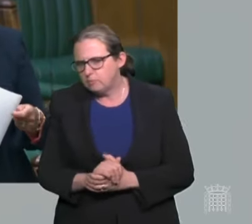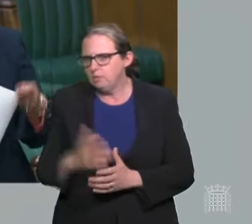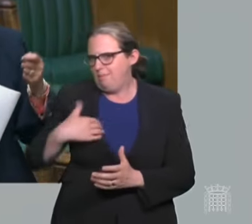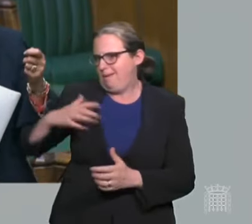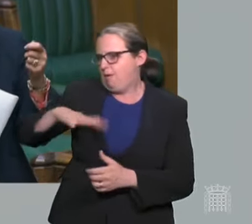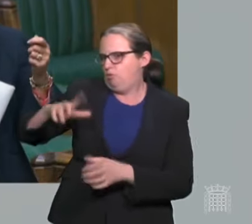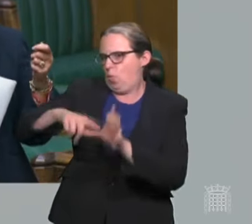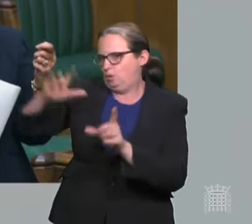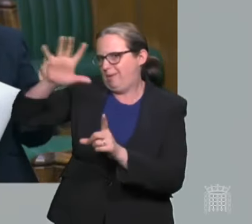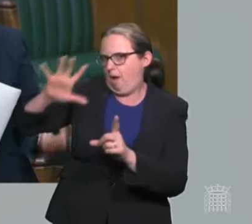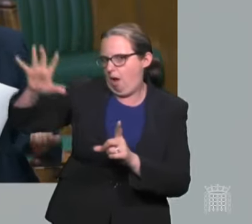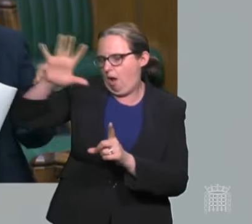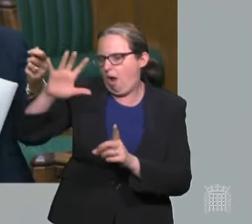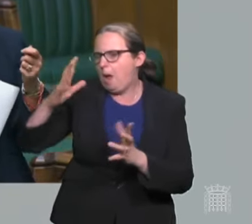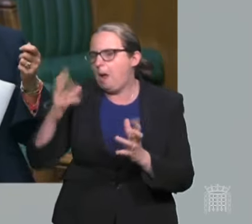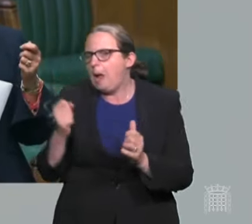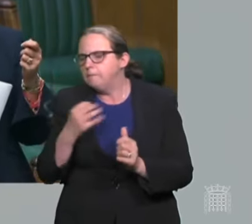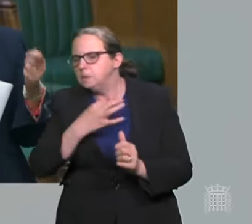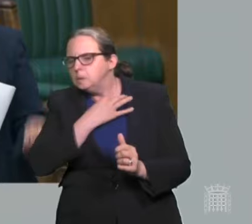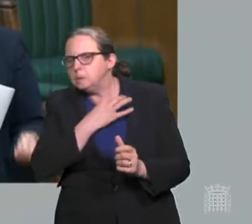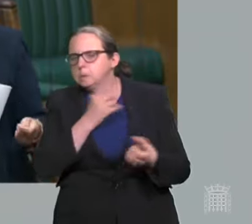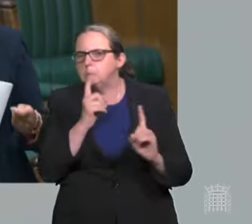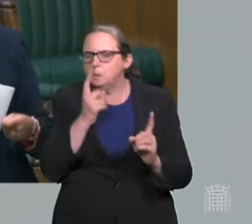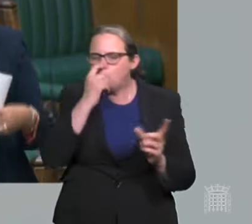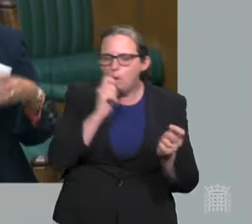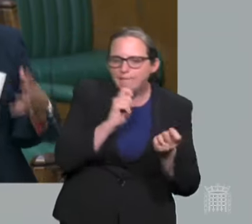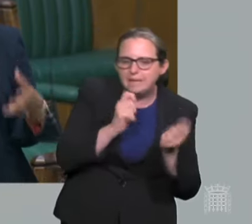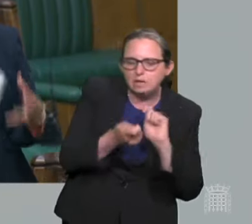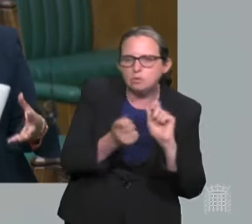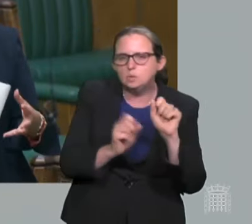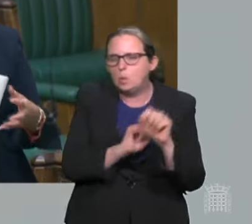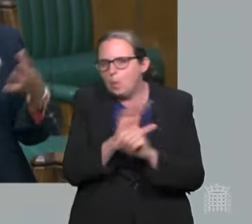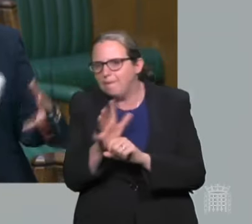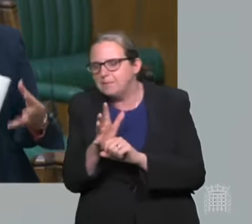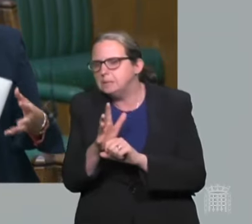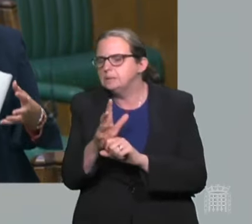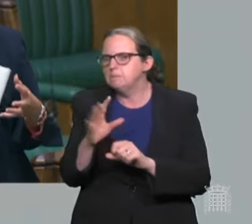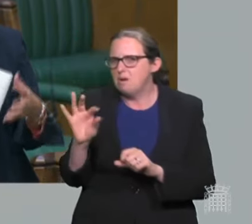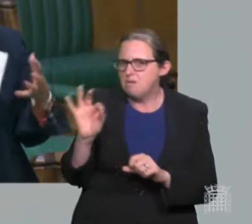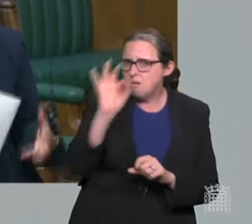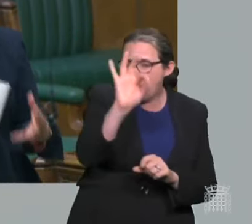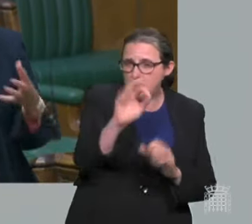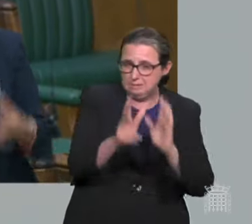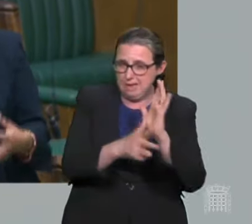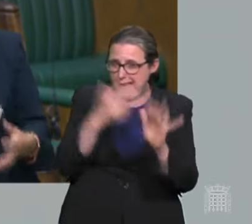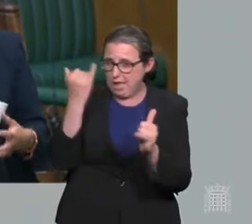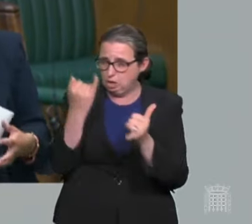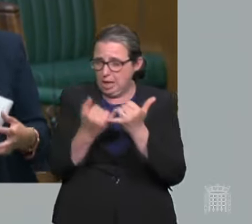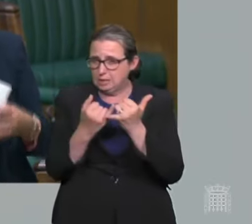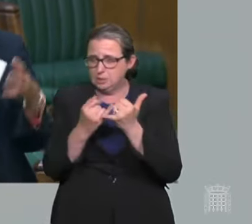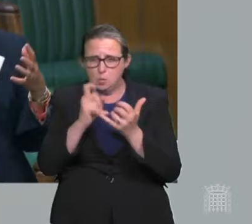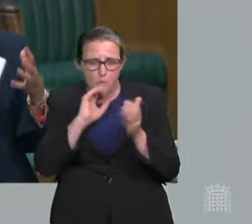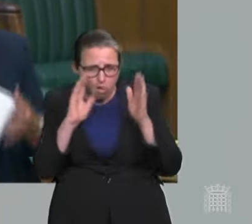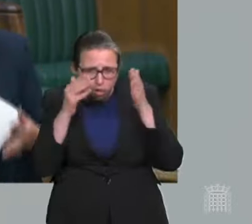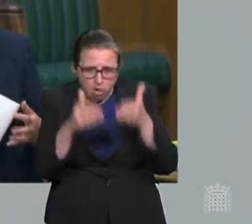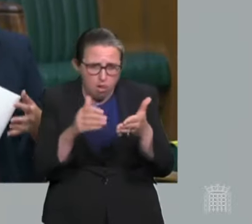pointed out, such as potential variants and increased cases, that that focus, that the NHS will have the focus and the resources